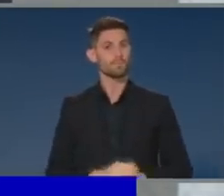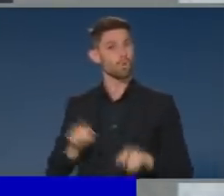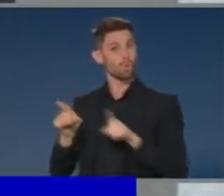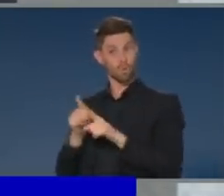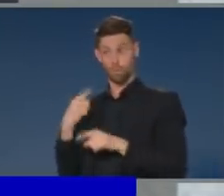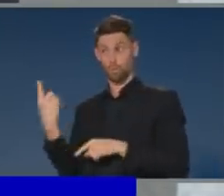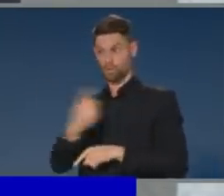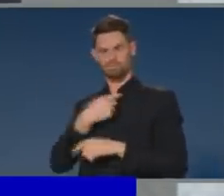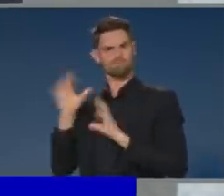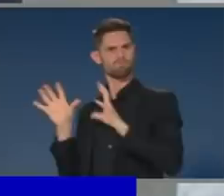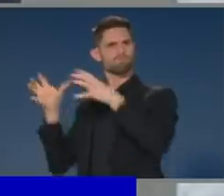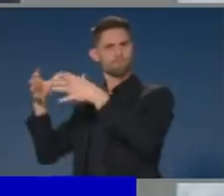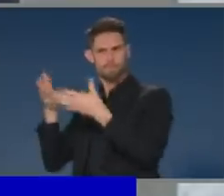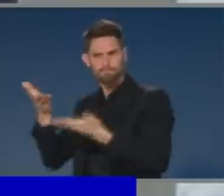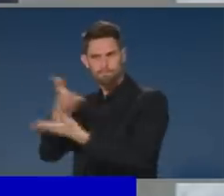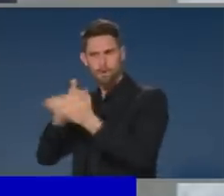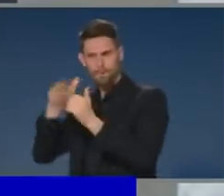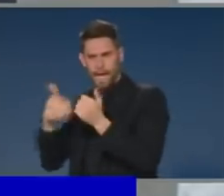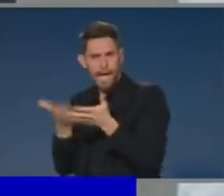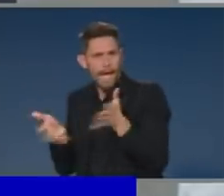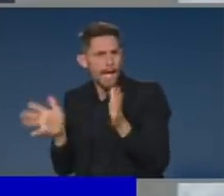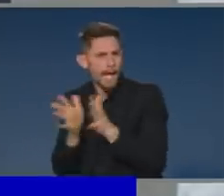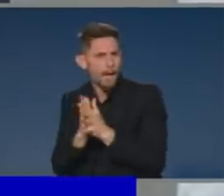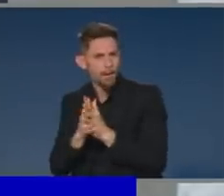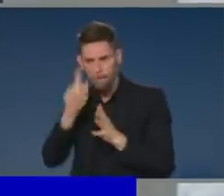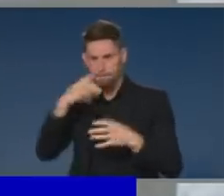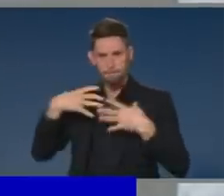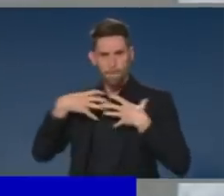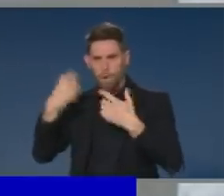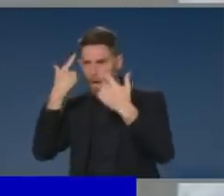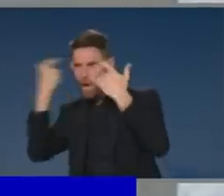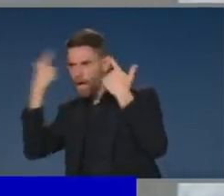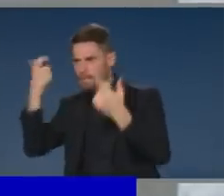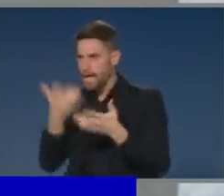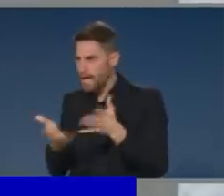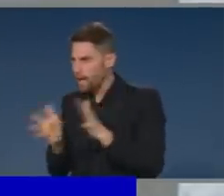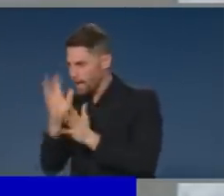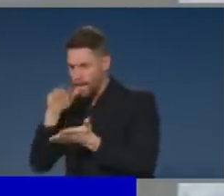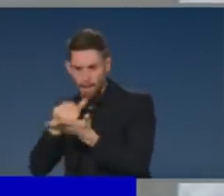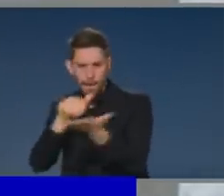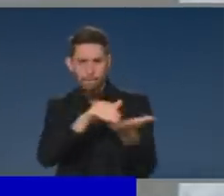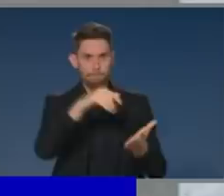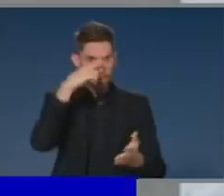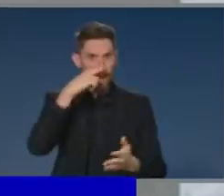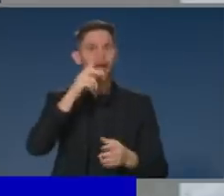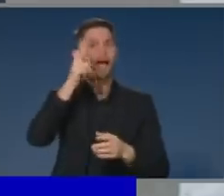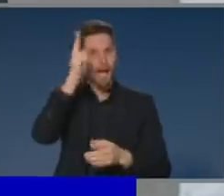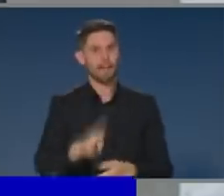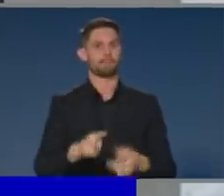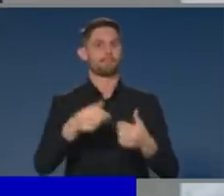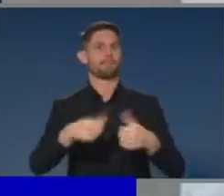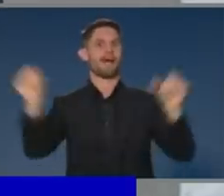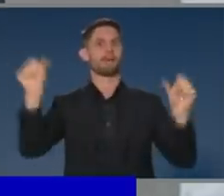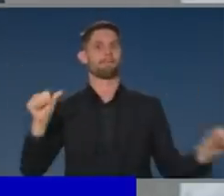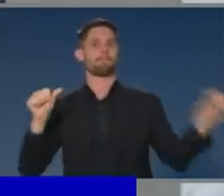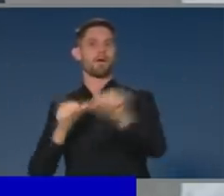how we can work together and how we will work together to get those Australians back into jobs. That is the curve we